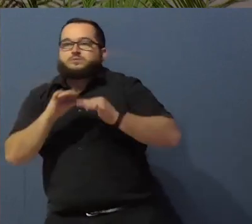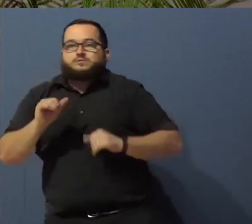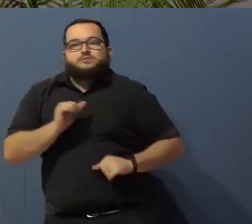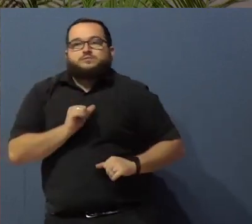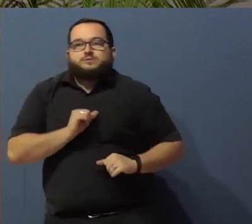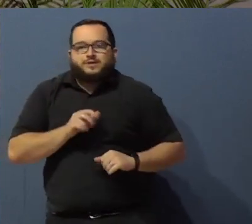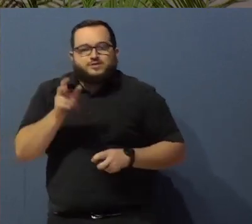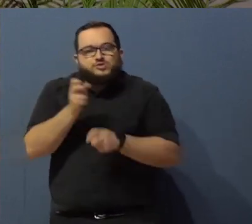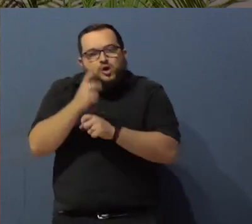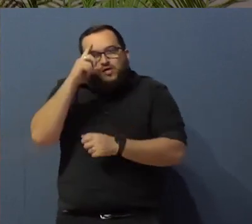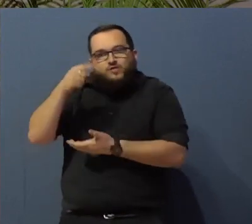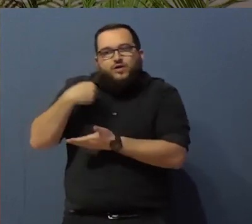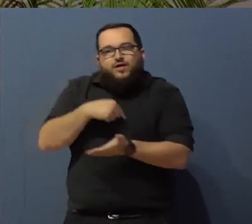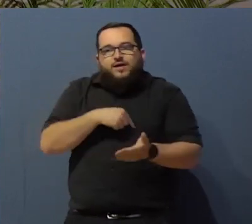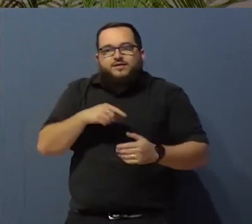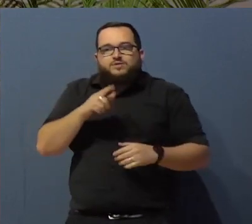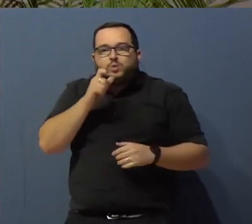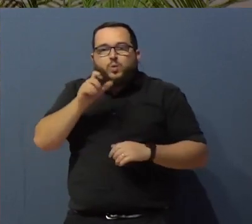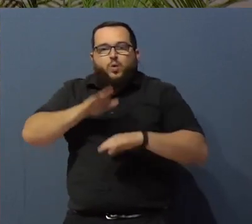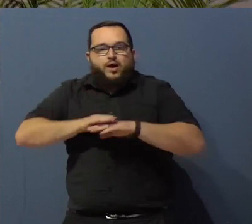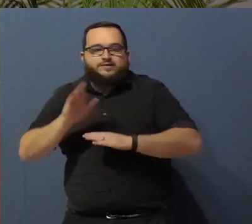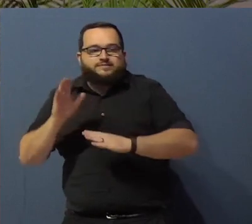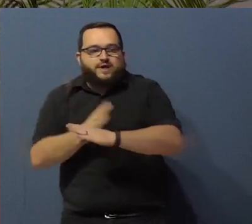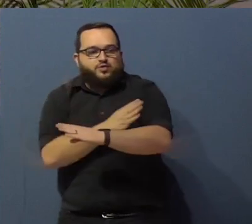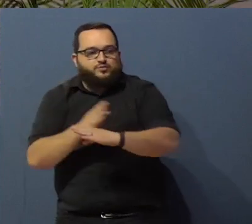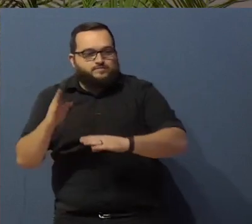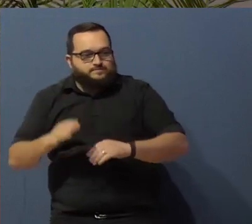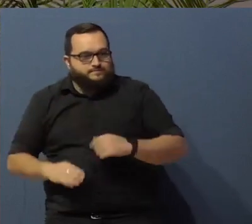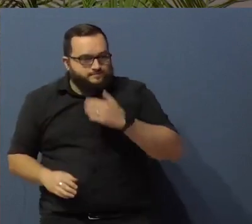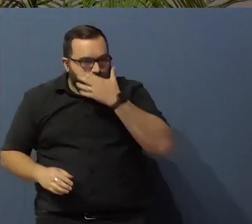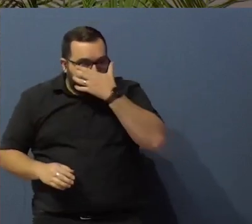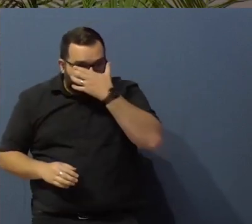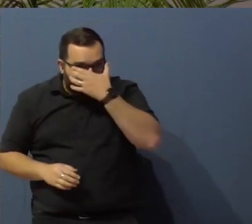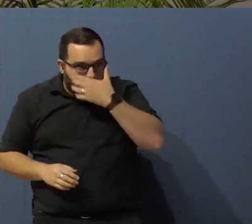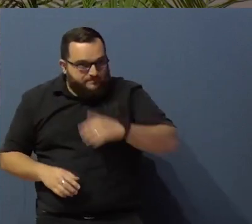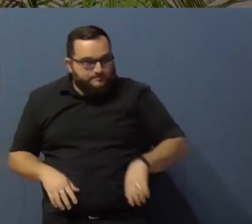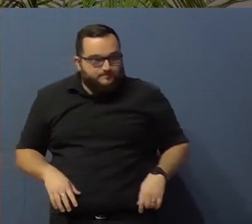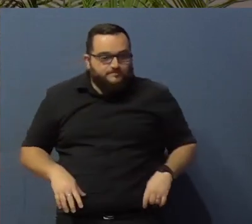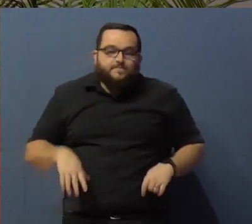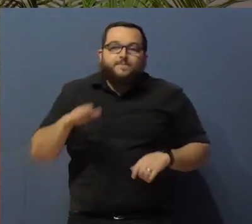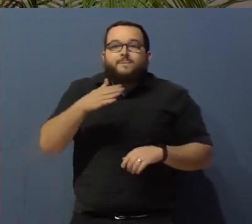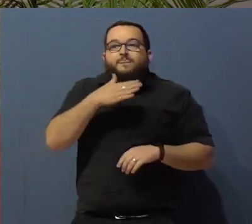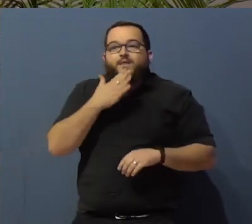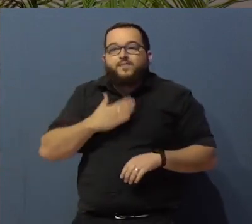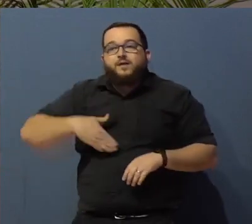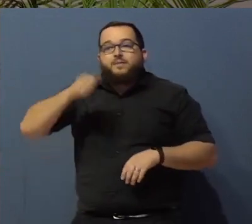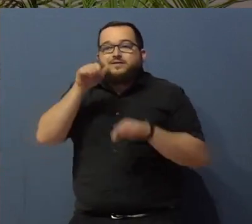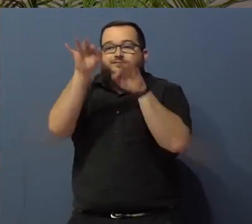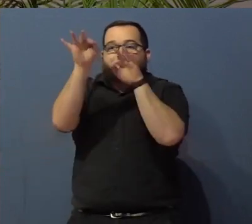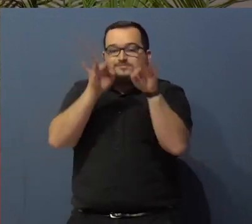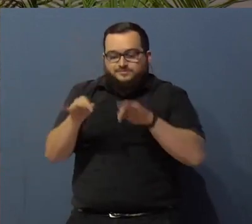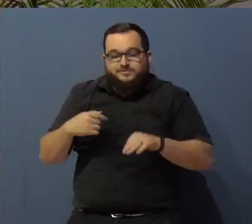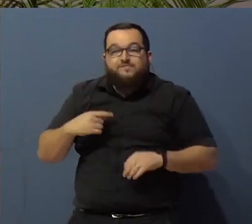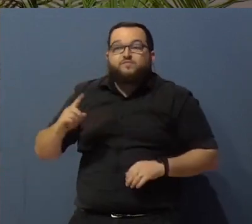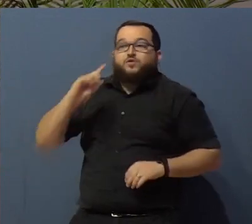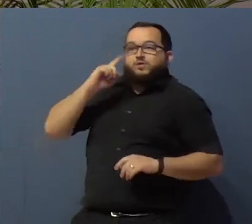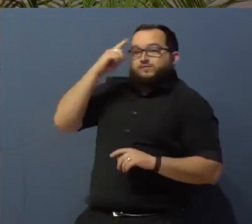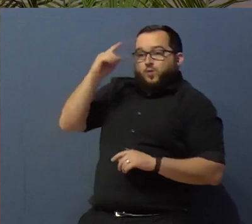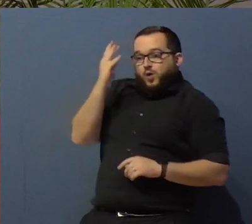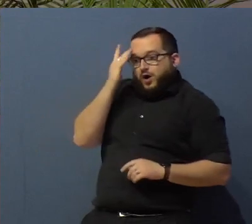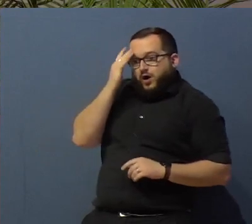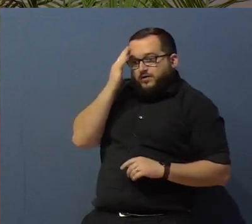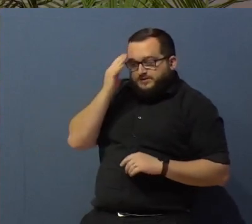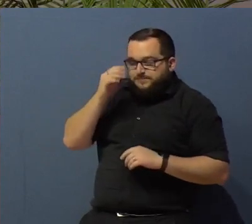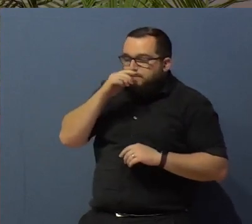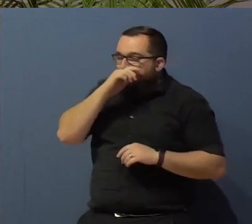difficult for us on the spectrum. The best description I ever heard of autism in employment was a